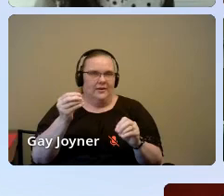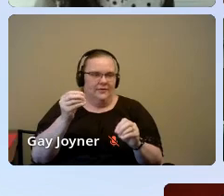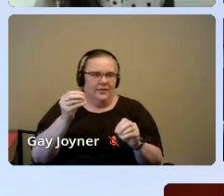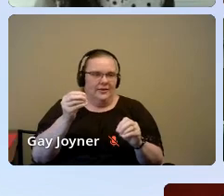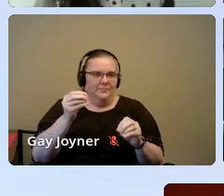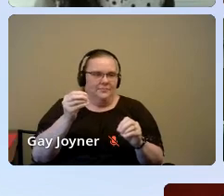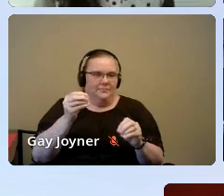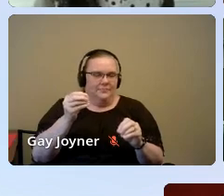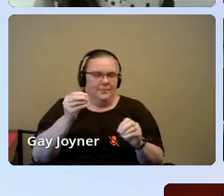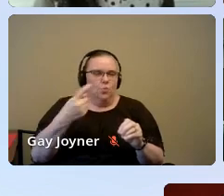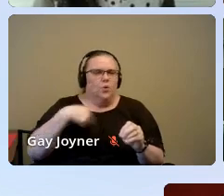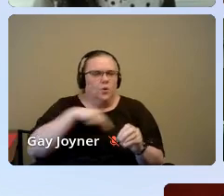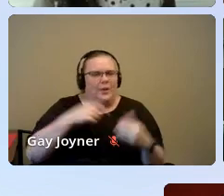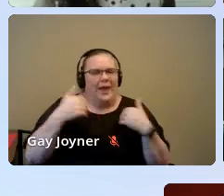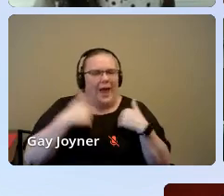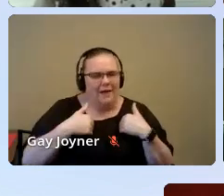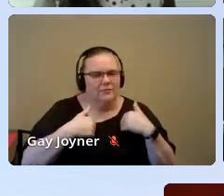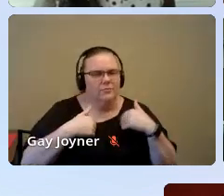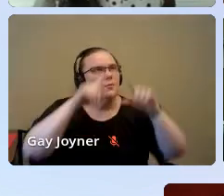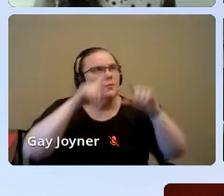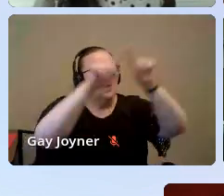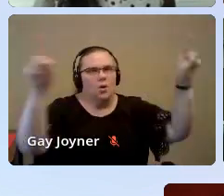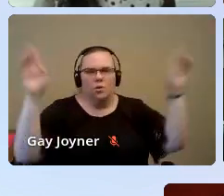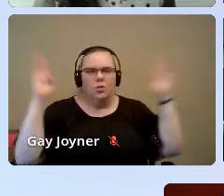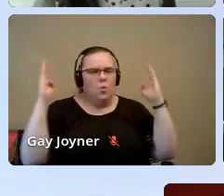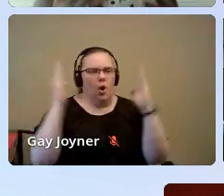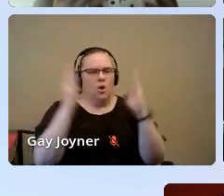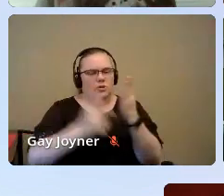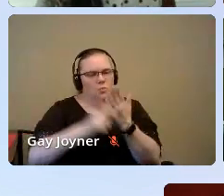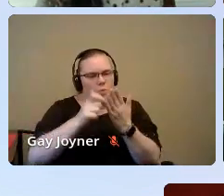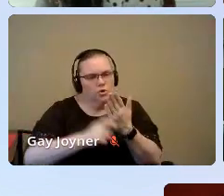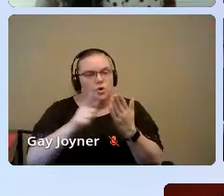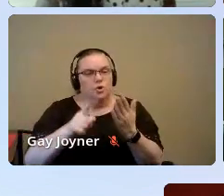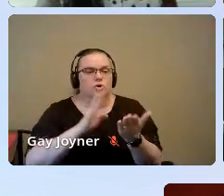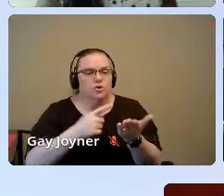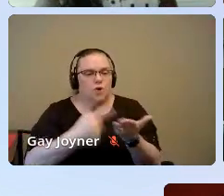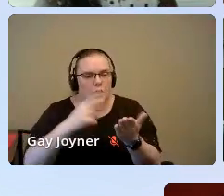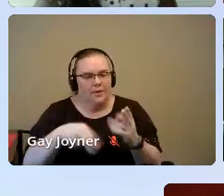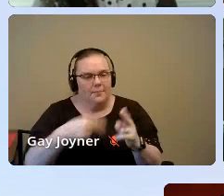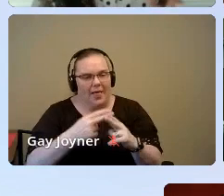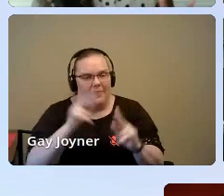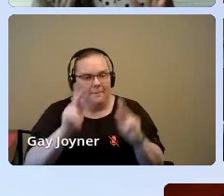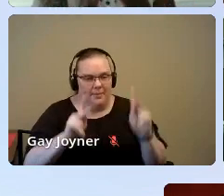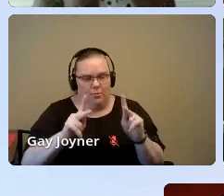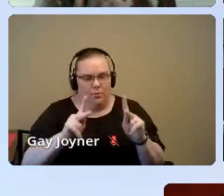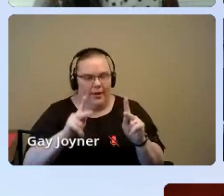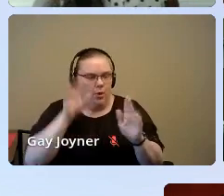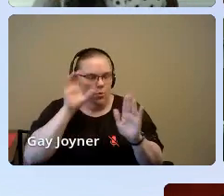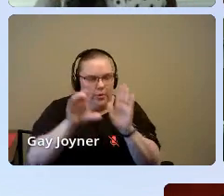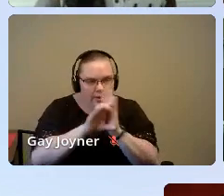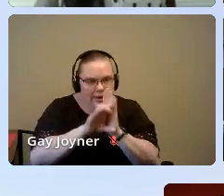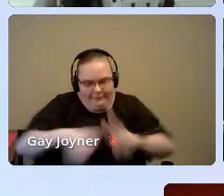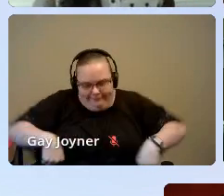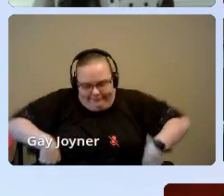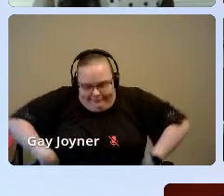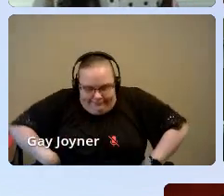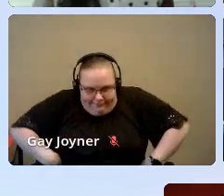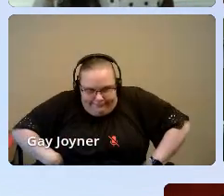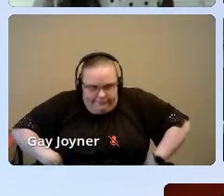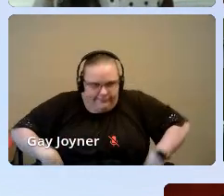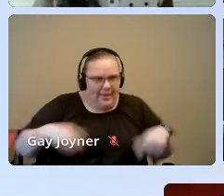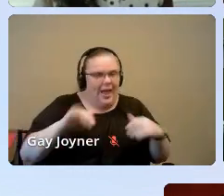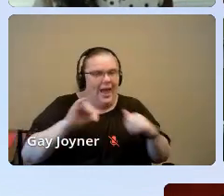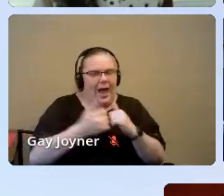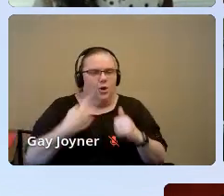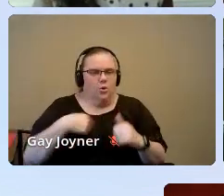have on our walls and brochures? And you spoke to that around the graphics with people with their hands and their in their head. And it's like, how do we